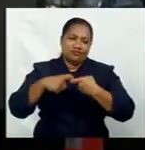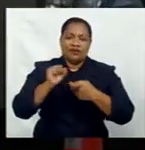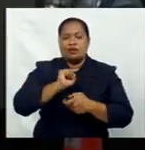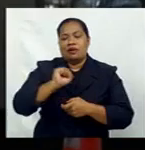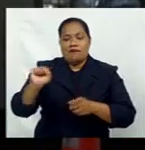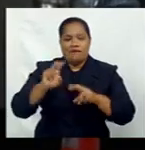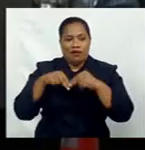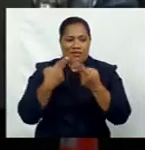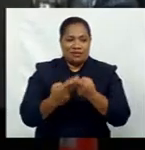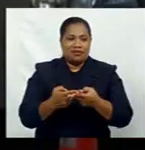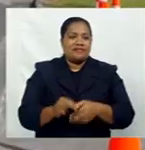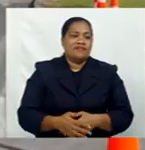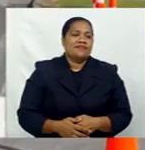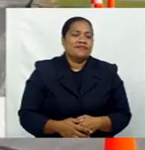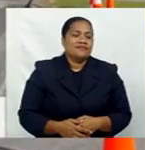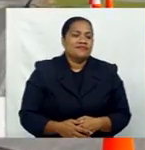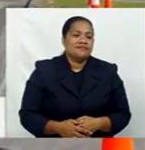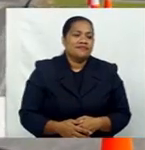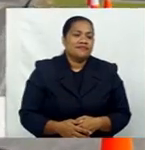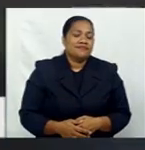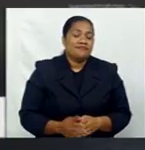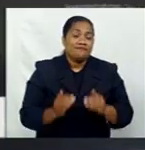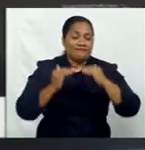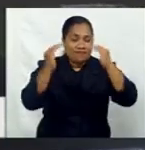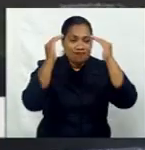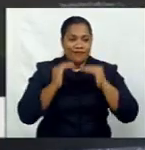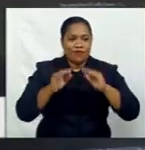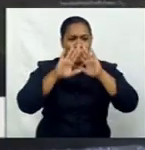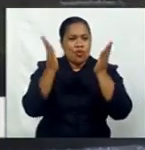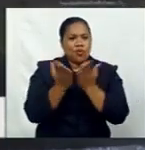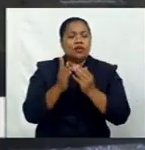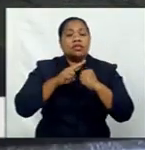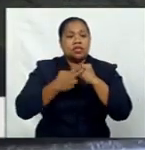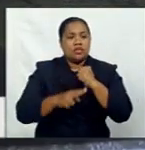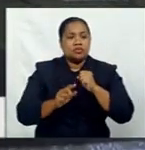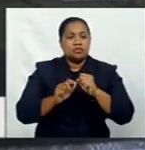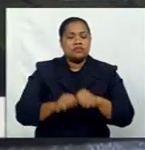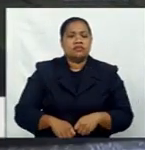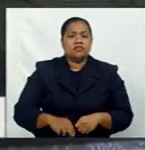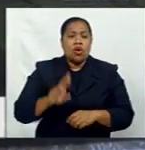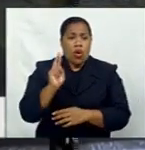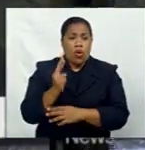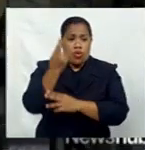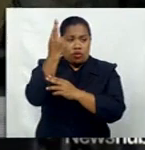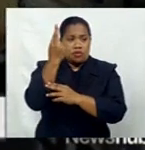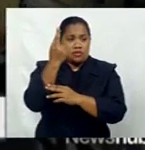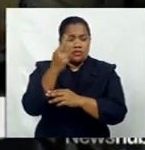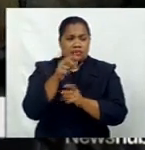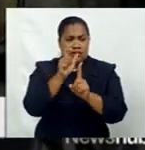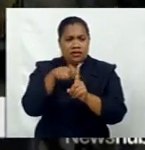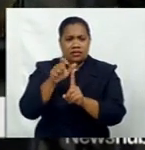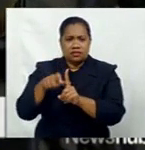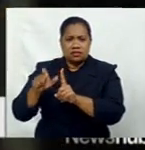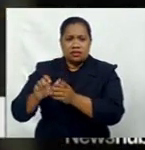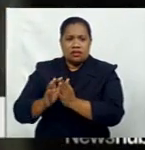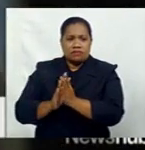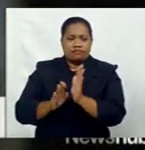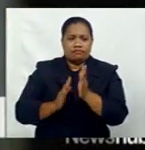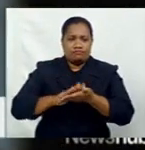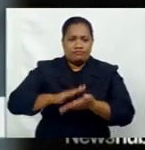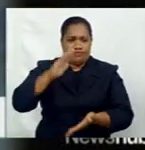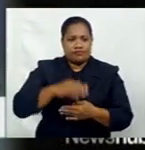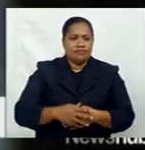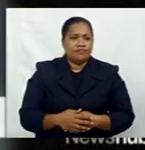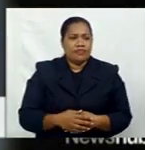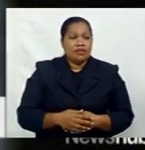Rees, FBC News. Coming up in world news, Auckland cases spike and Australian COVID